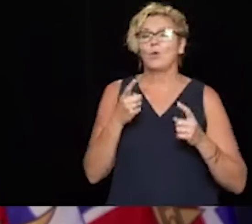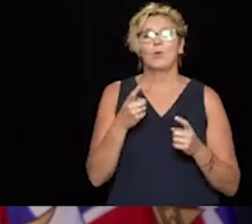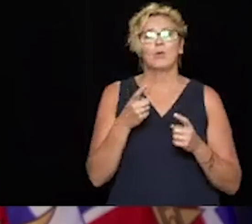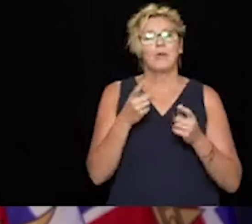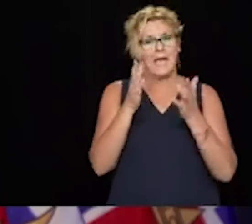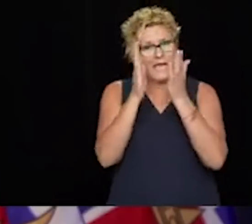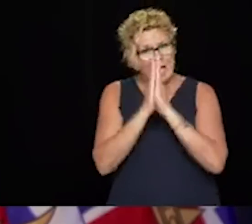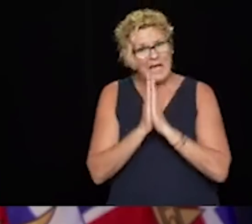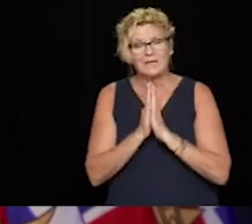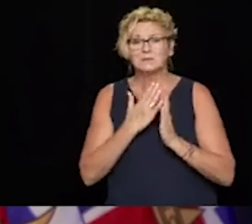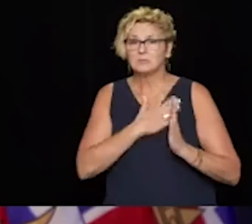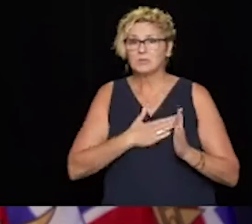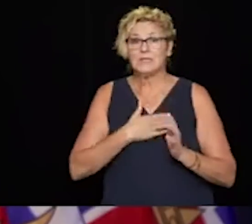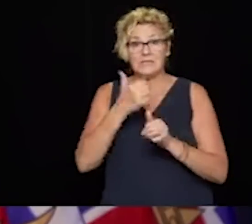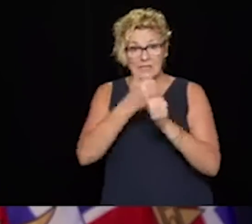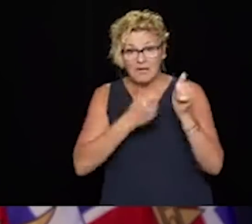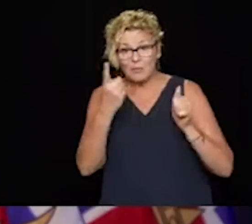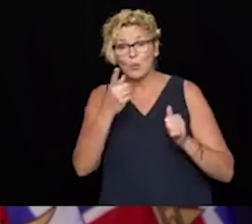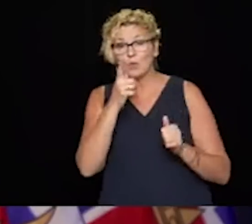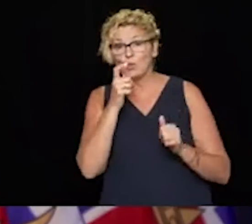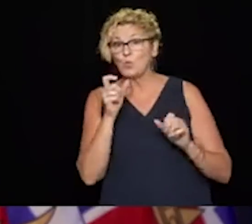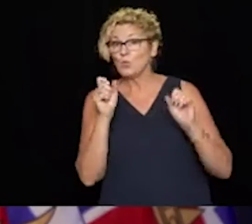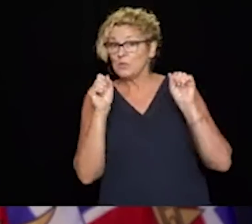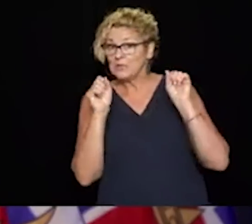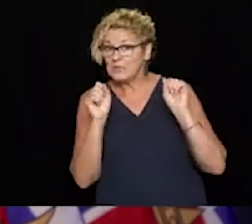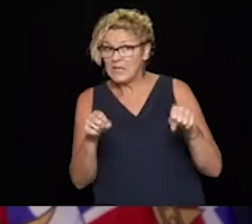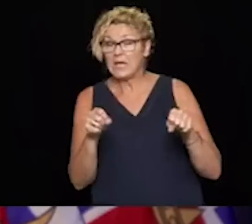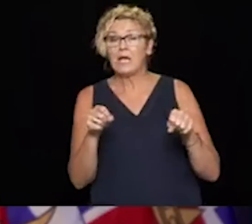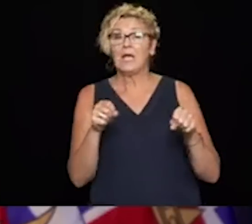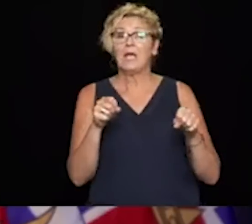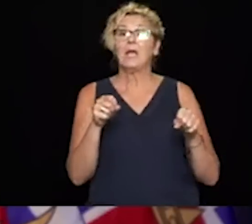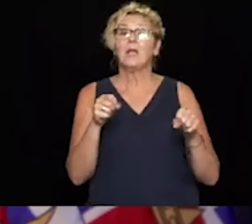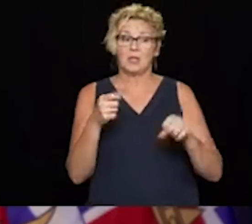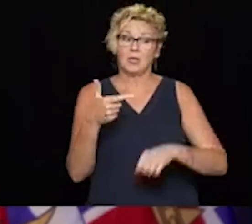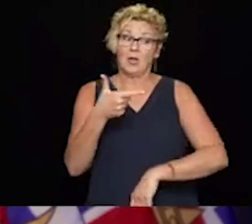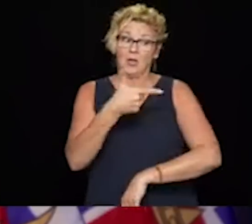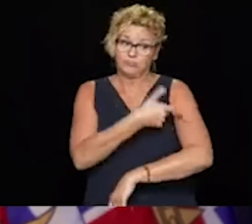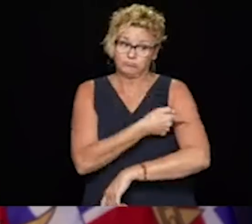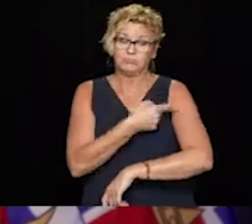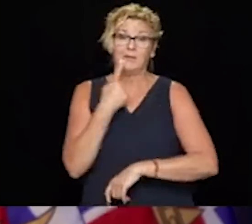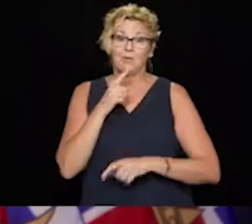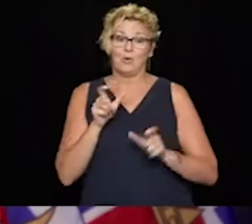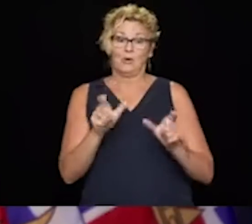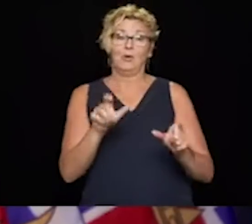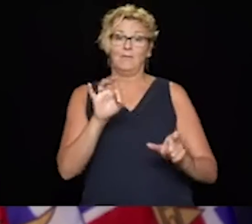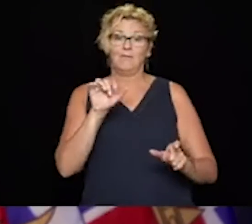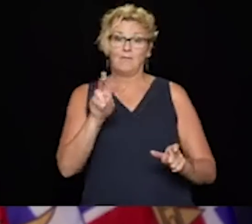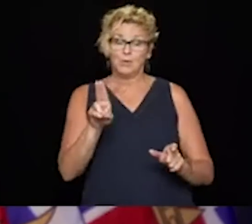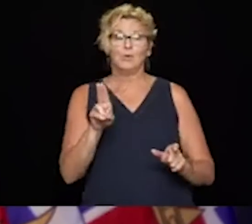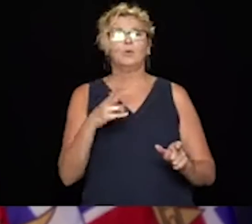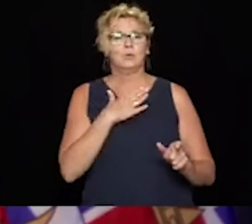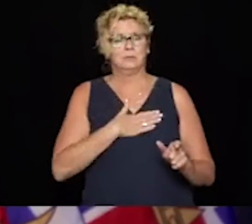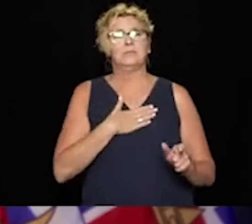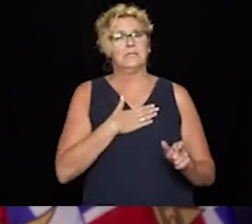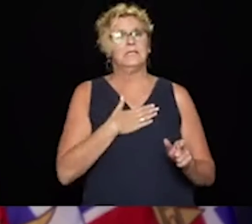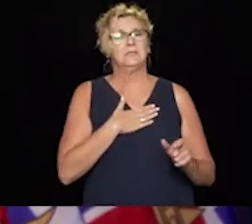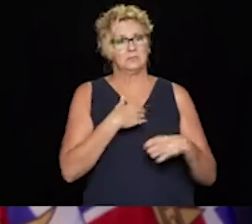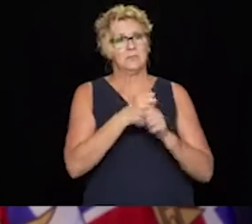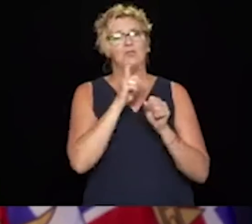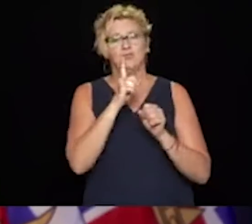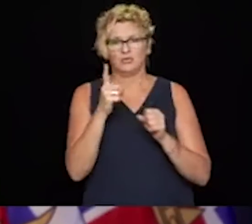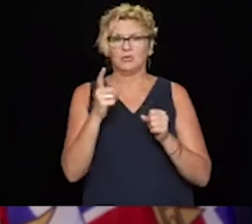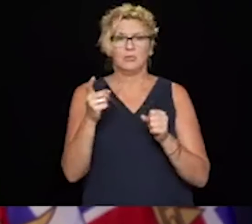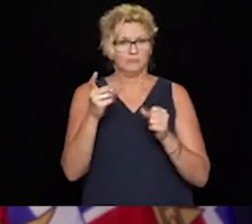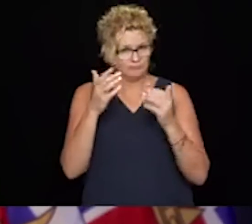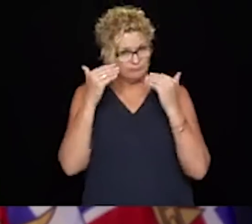take it this year to protect themselves and their family. We know that this vaccine is safe. We know that it's effective. It's not 100%.